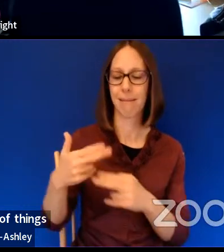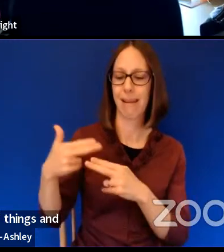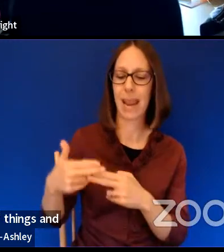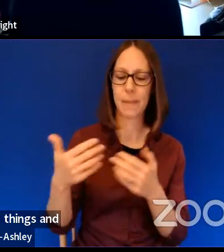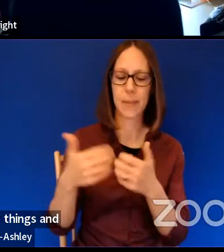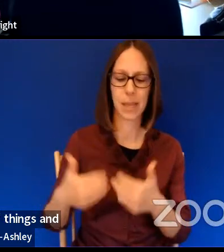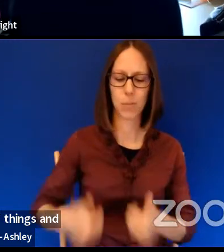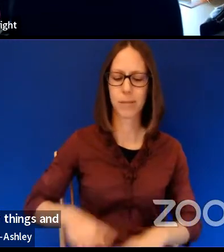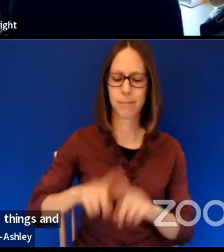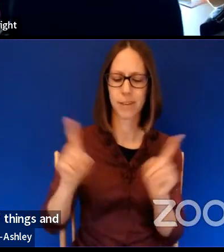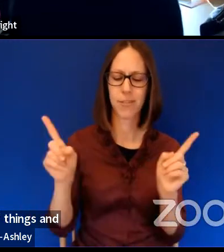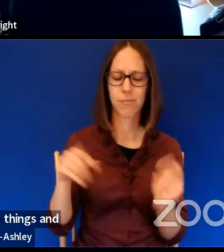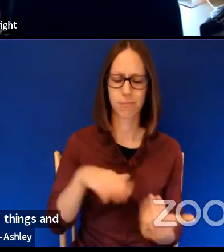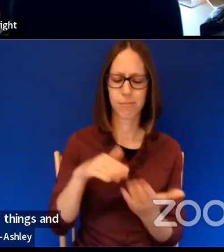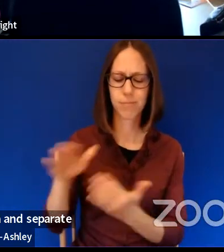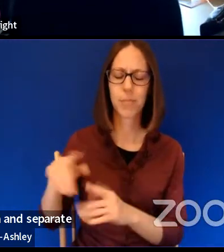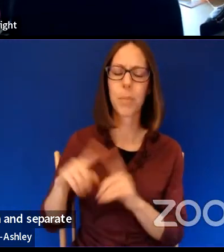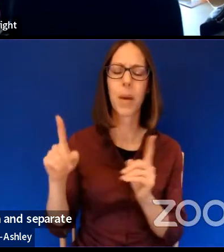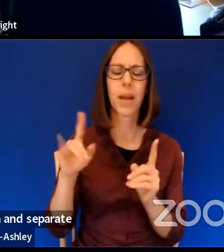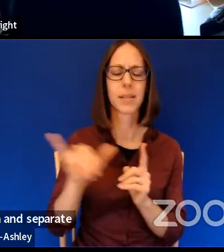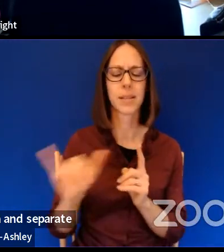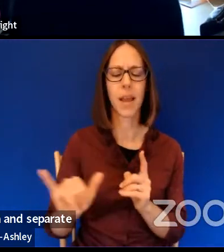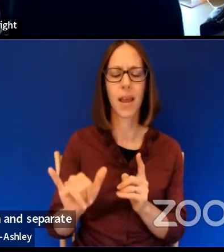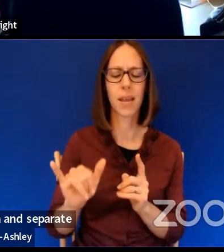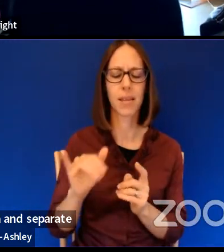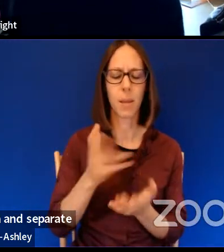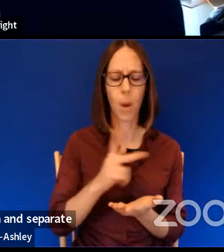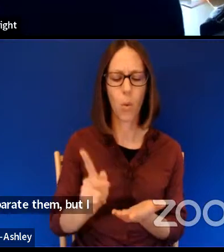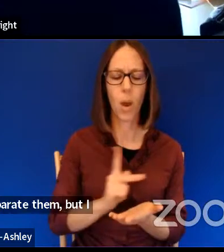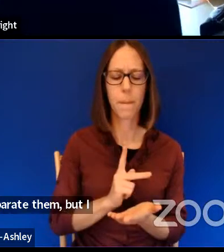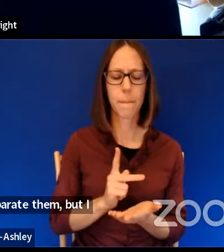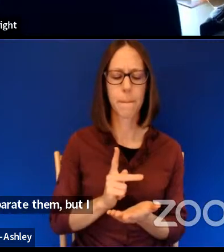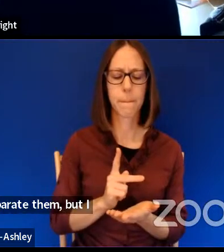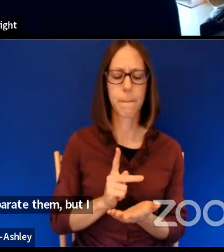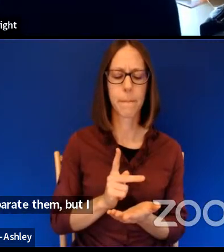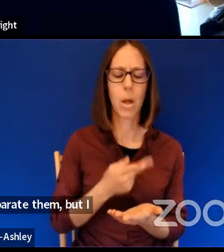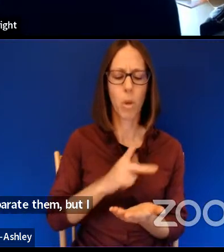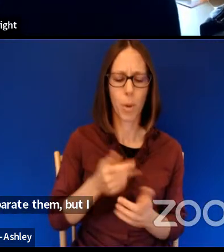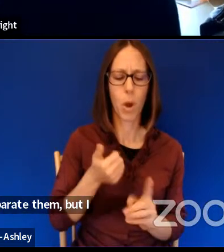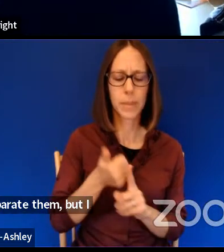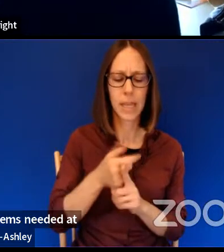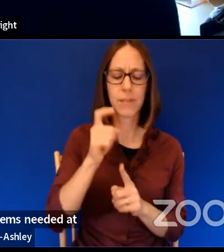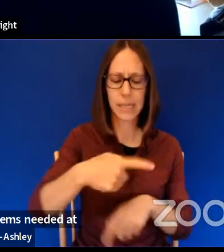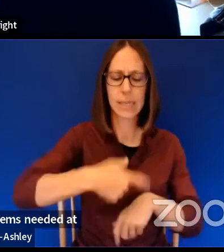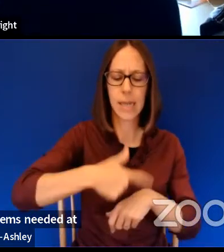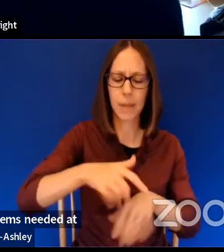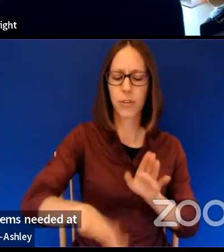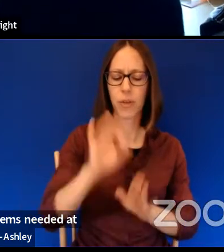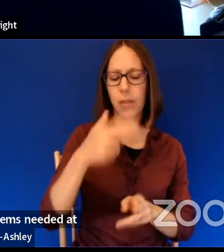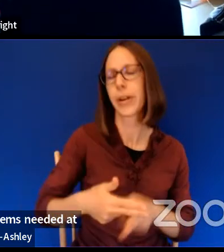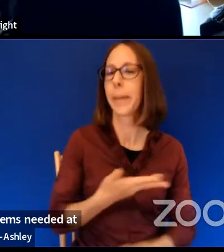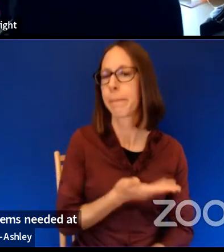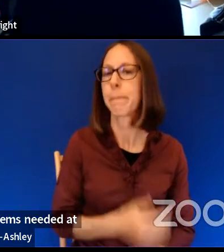them, but I think it was, it was like that poem, the things just, the poems needed time to find what their names were.